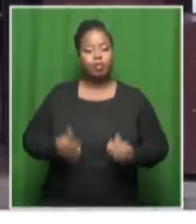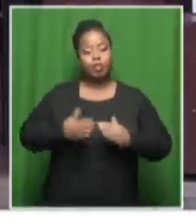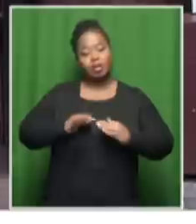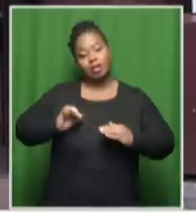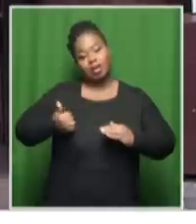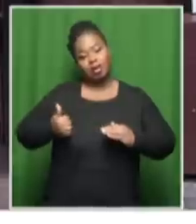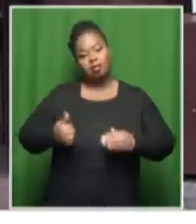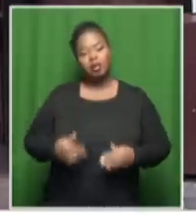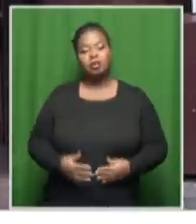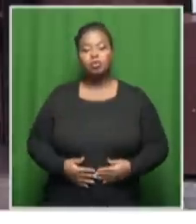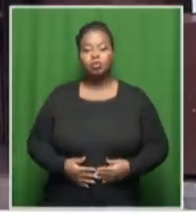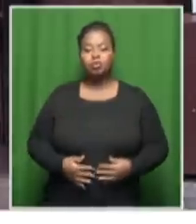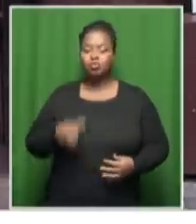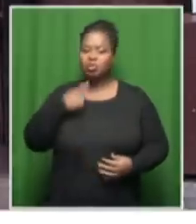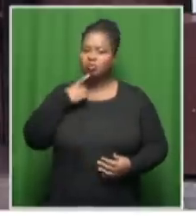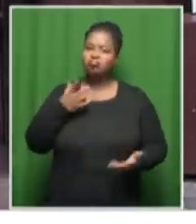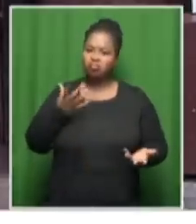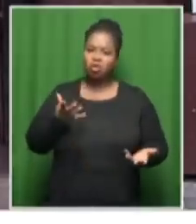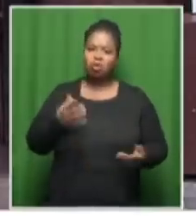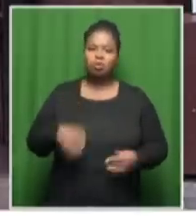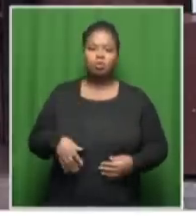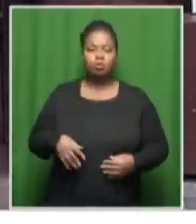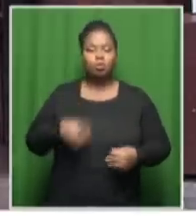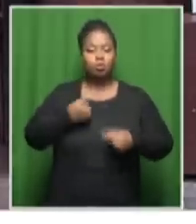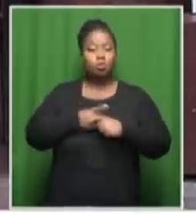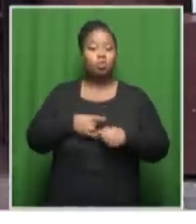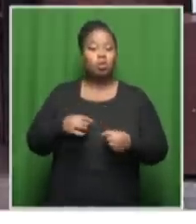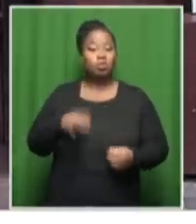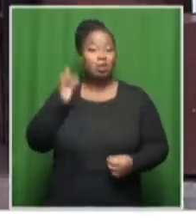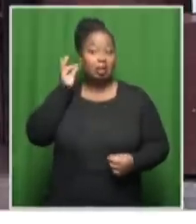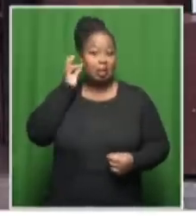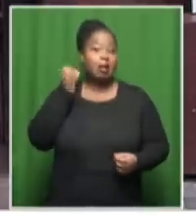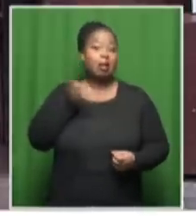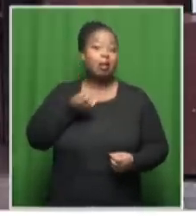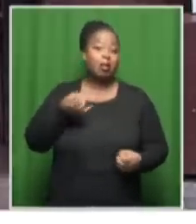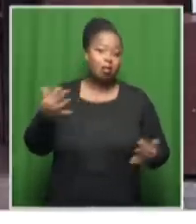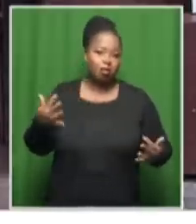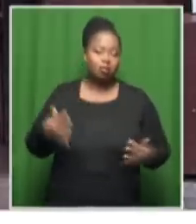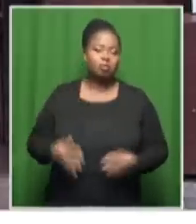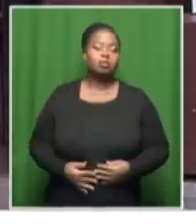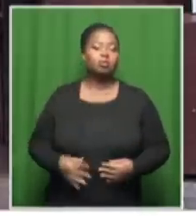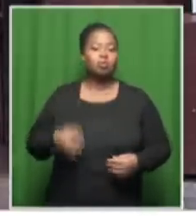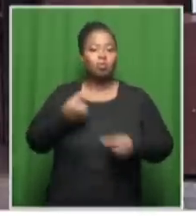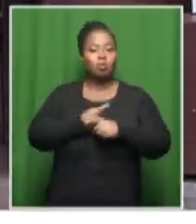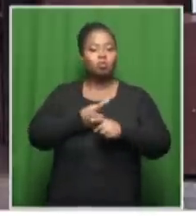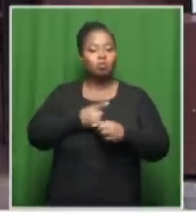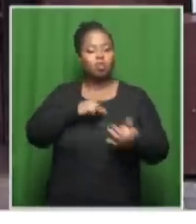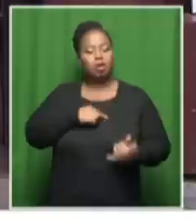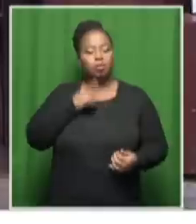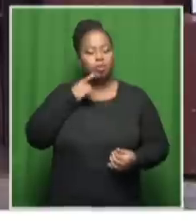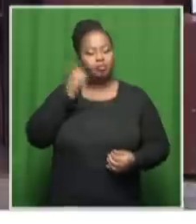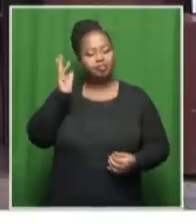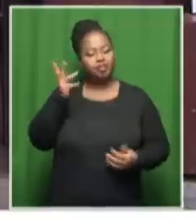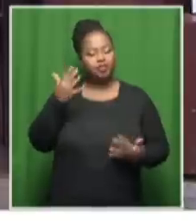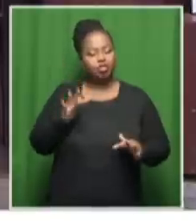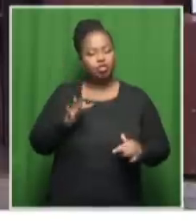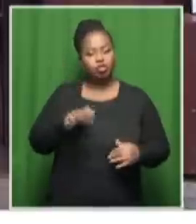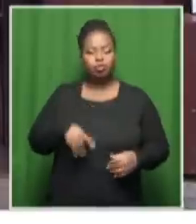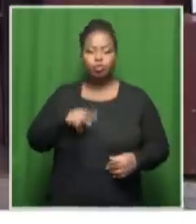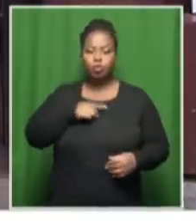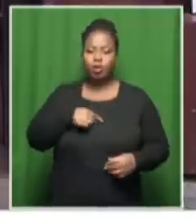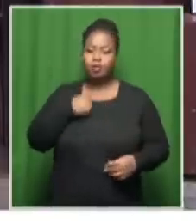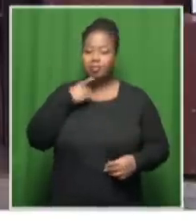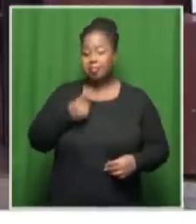will take the stand. And we've heard quite a lot about what the neighbors have said in statements that have already been deposed